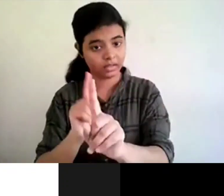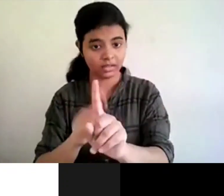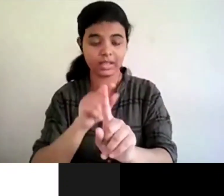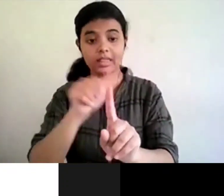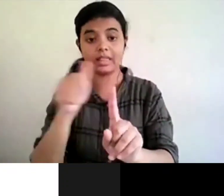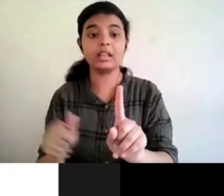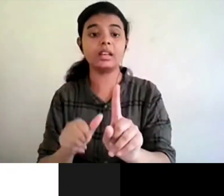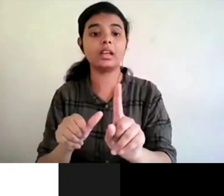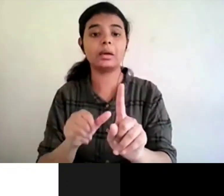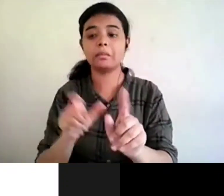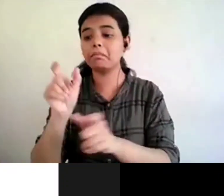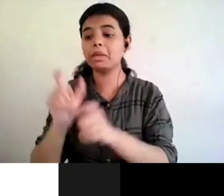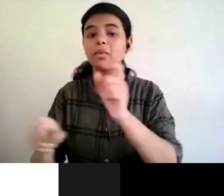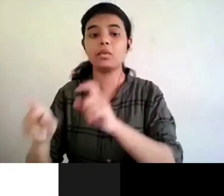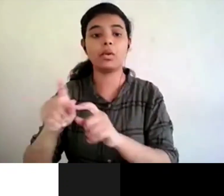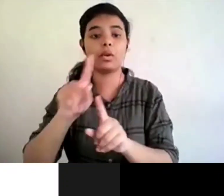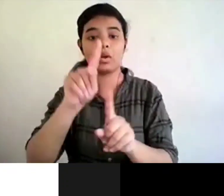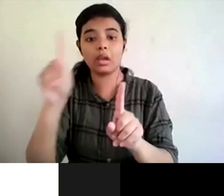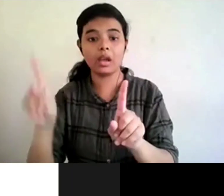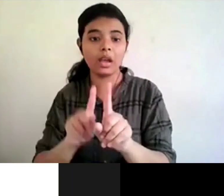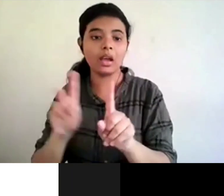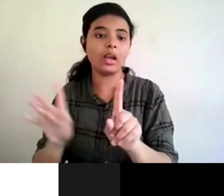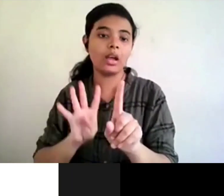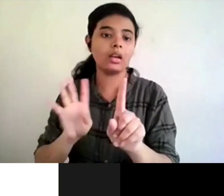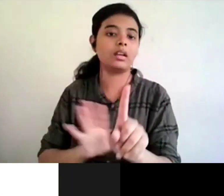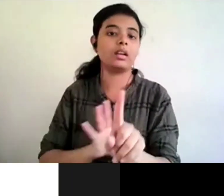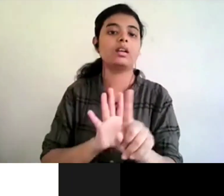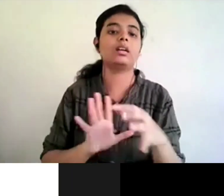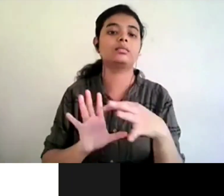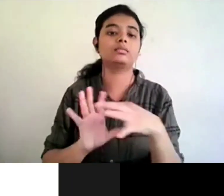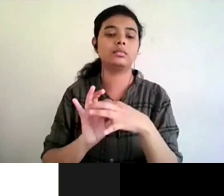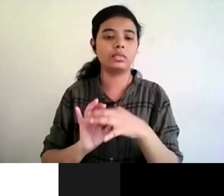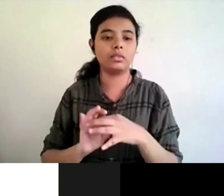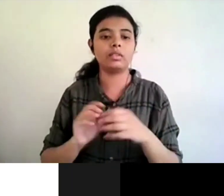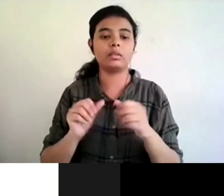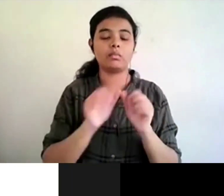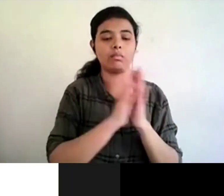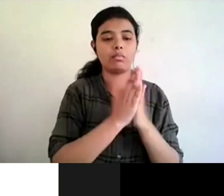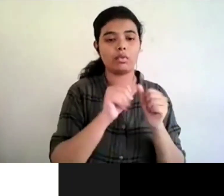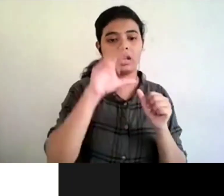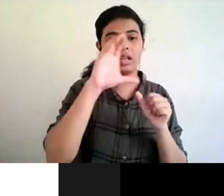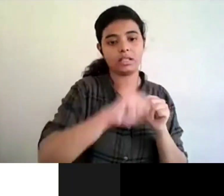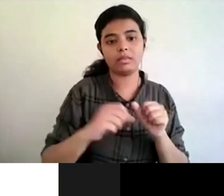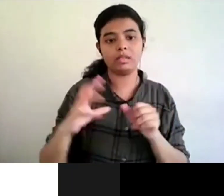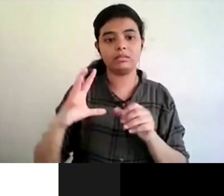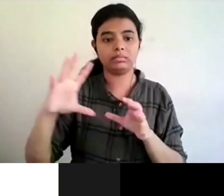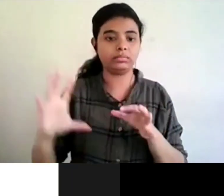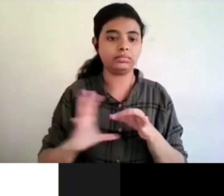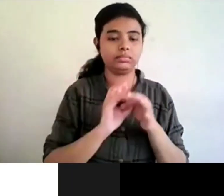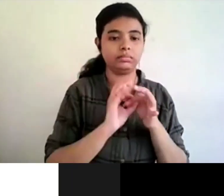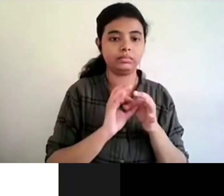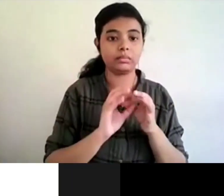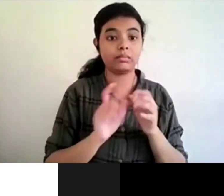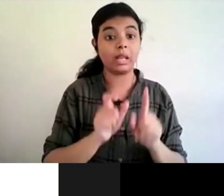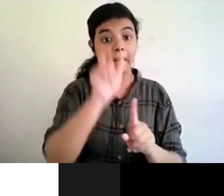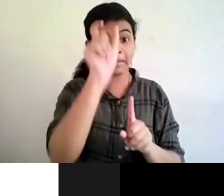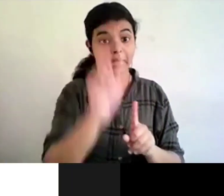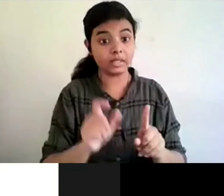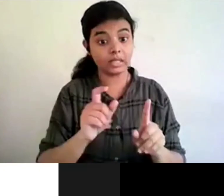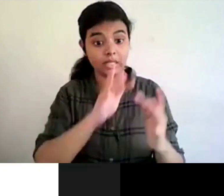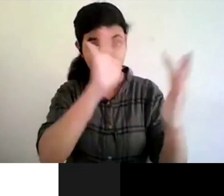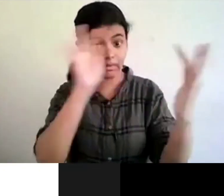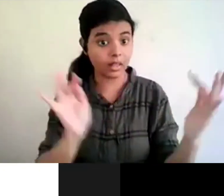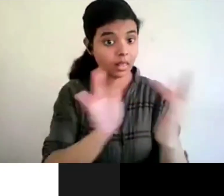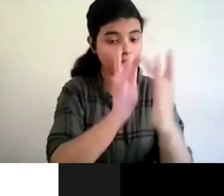then affiliated to those institutions and then become part of so an individual cannot apply for suganapustakale membership